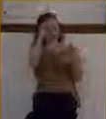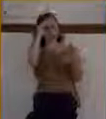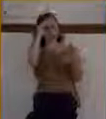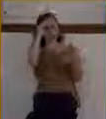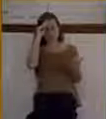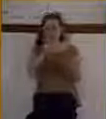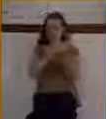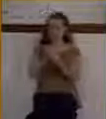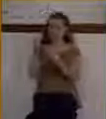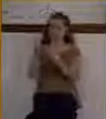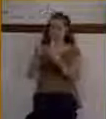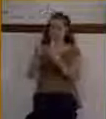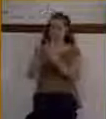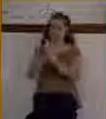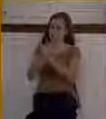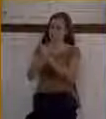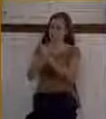Amen.